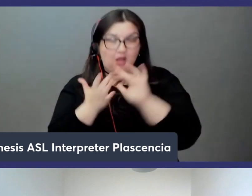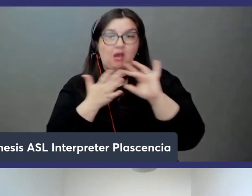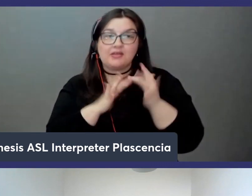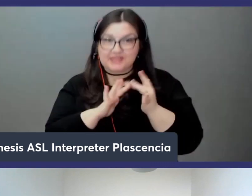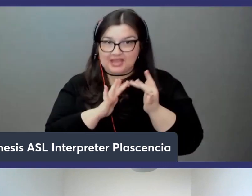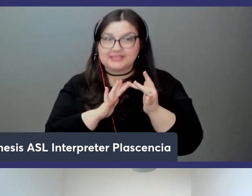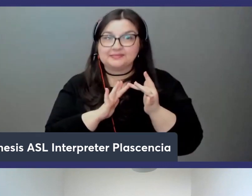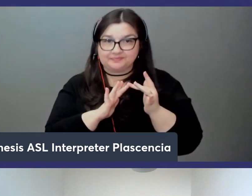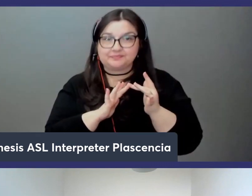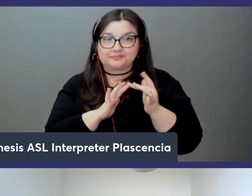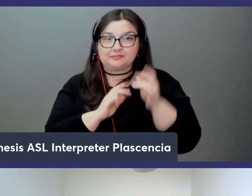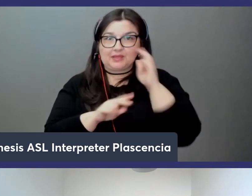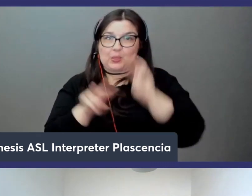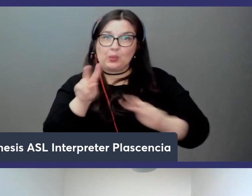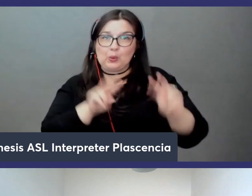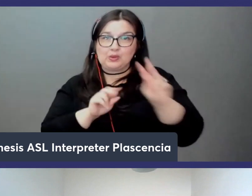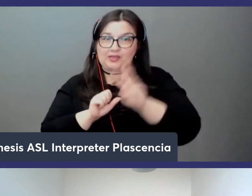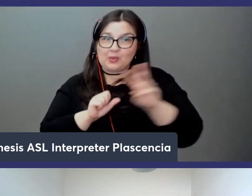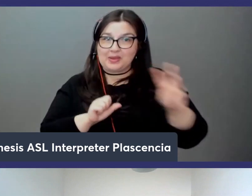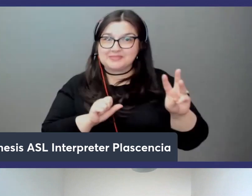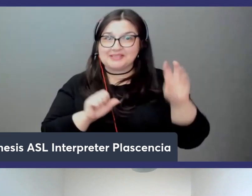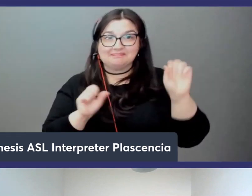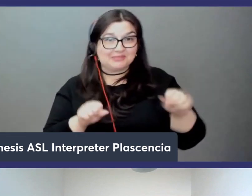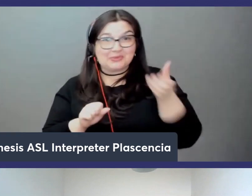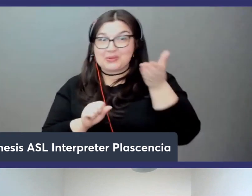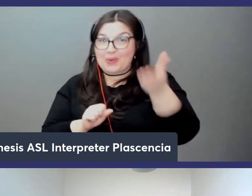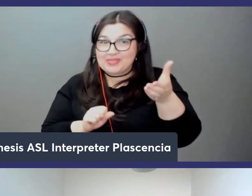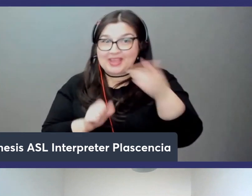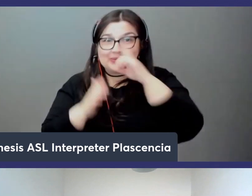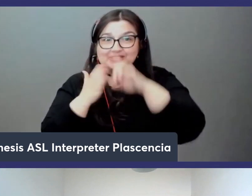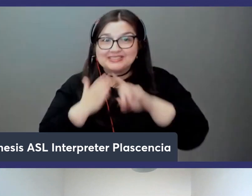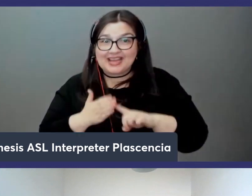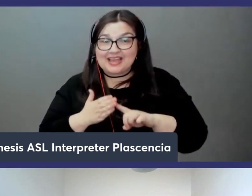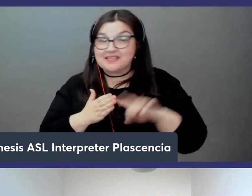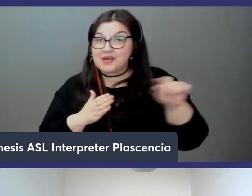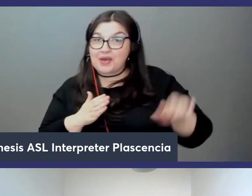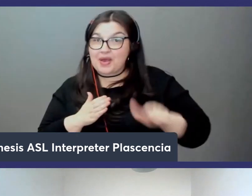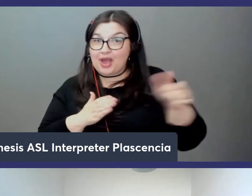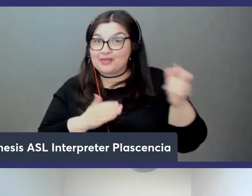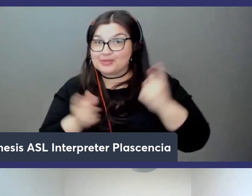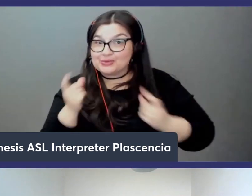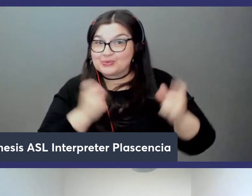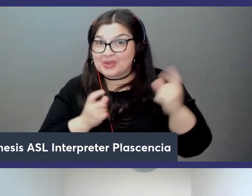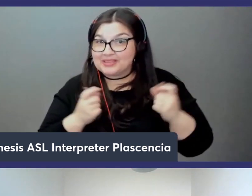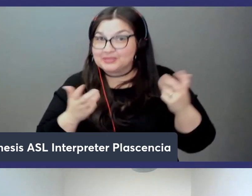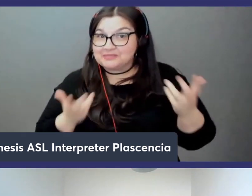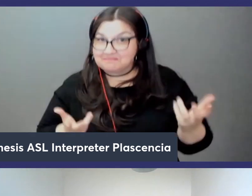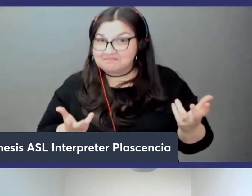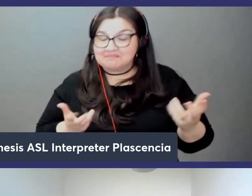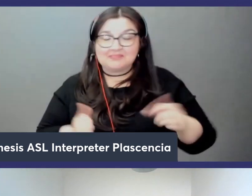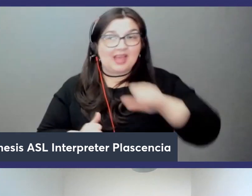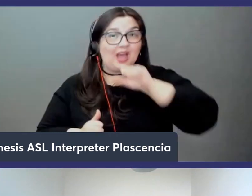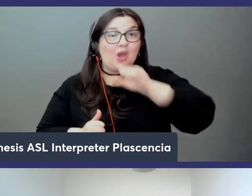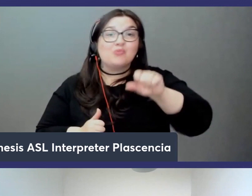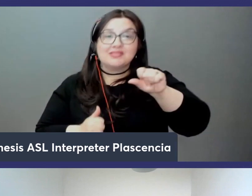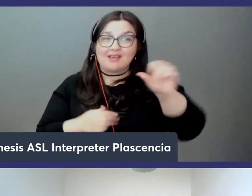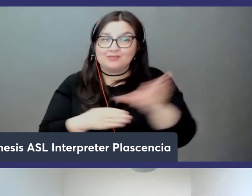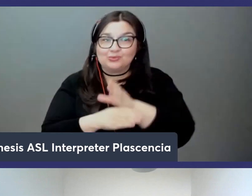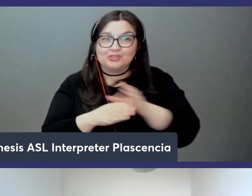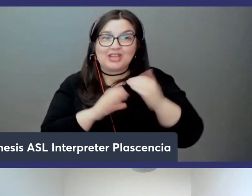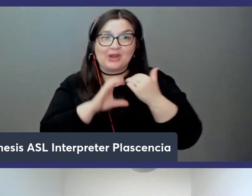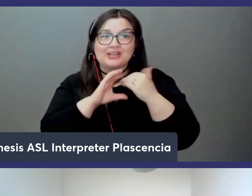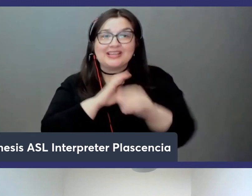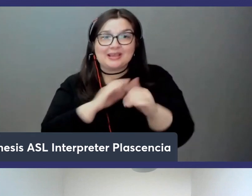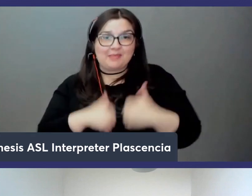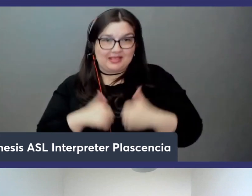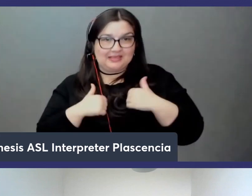and uh yeah and yeah we can cover there if there are other questions uh you know uh i would love to share an email address hopefully it's easy to